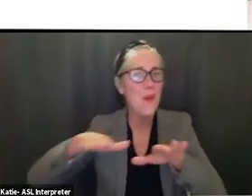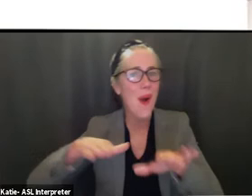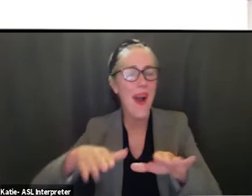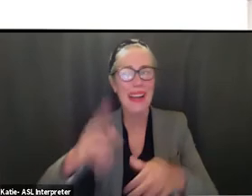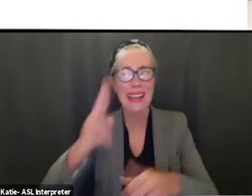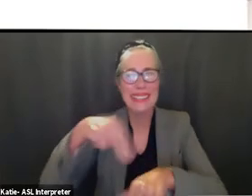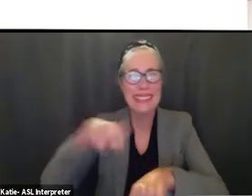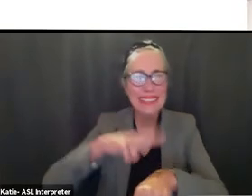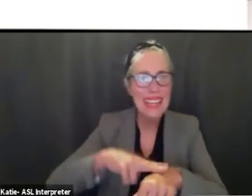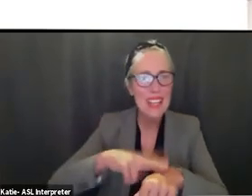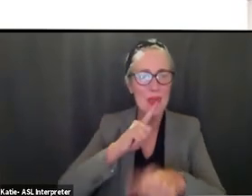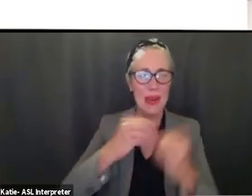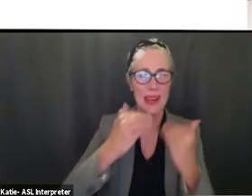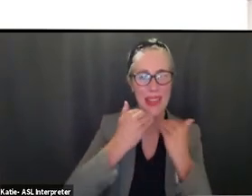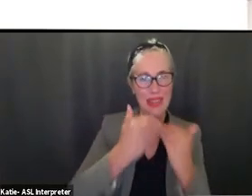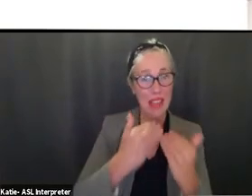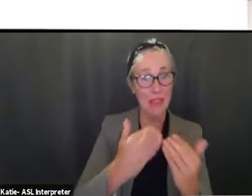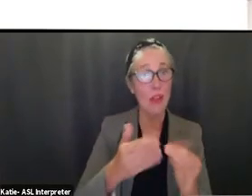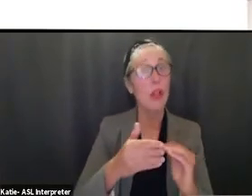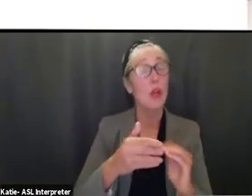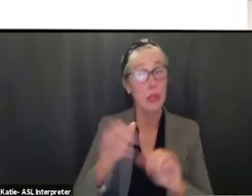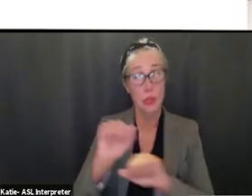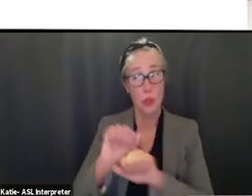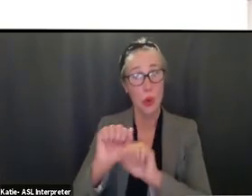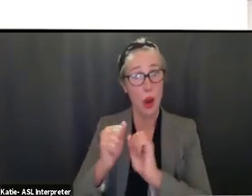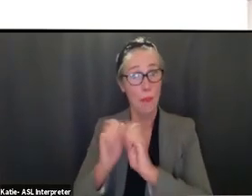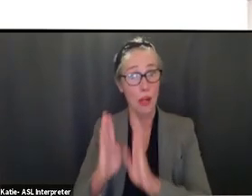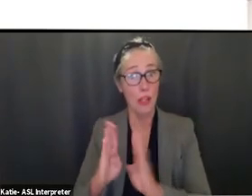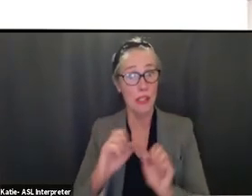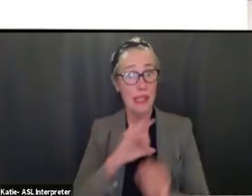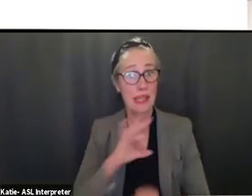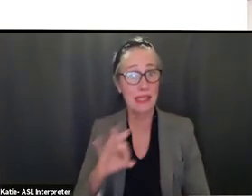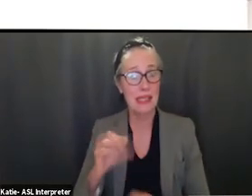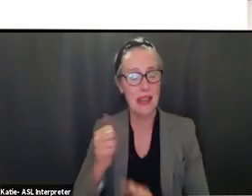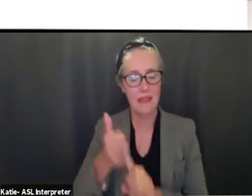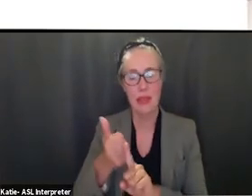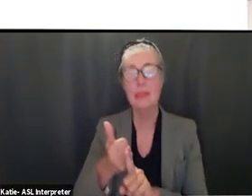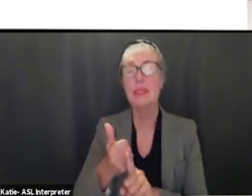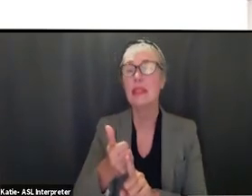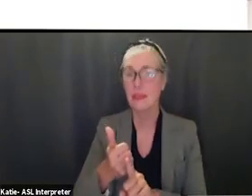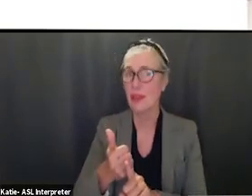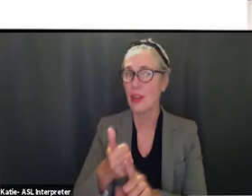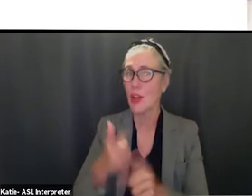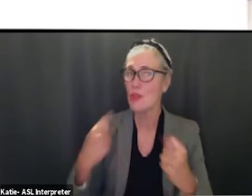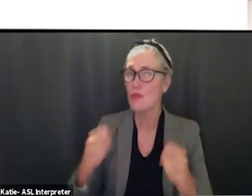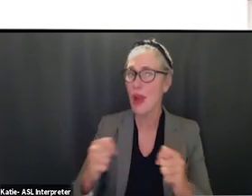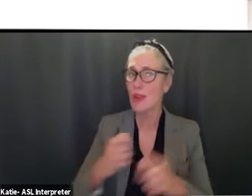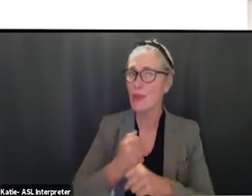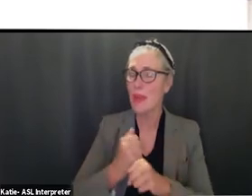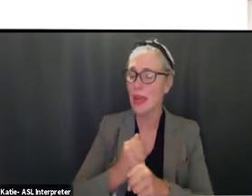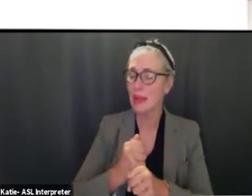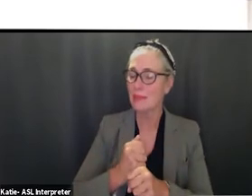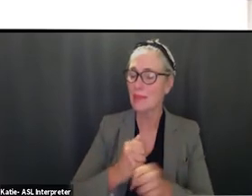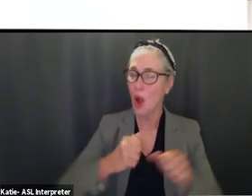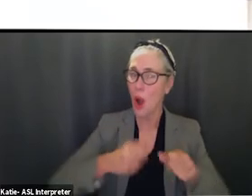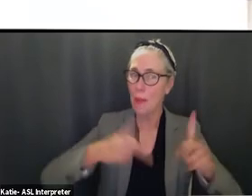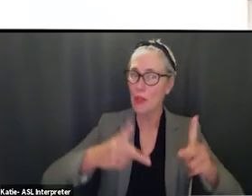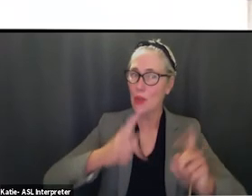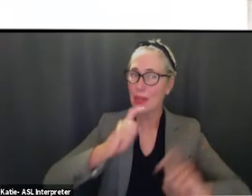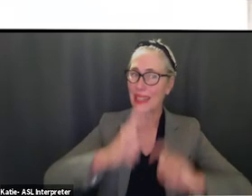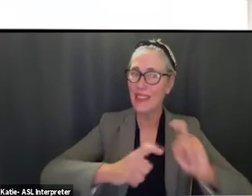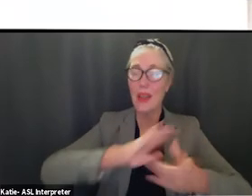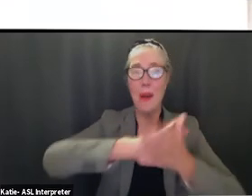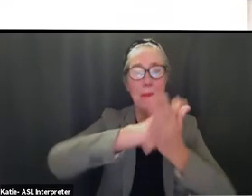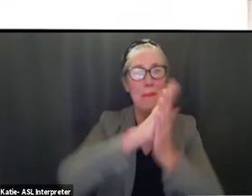for our partners and again all of the staff that has worked on making these opportunities a reality